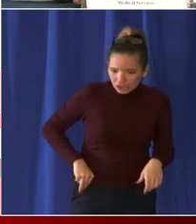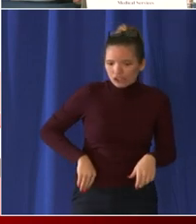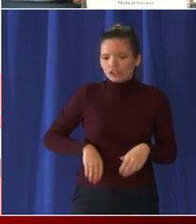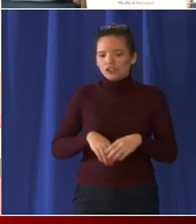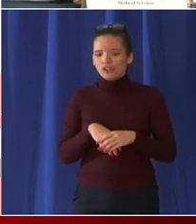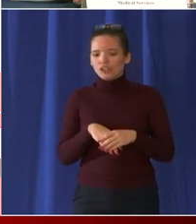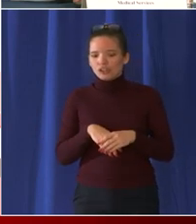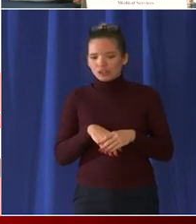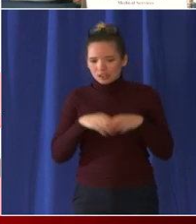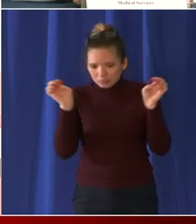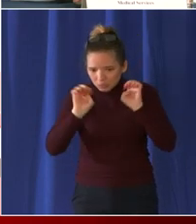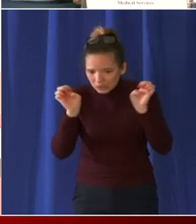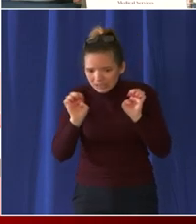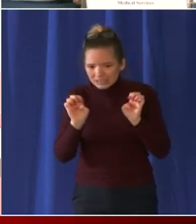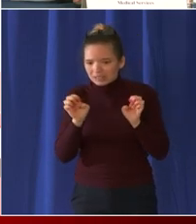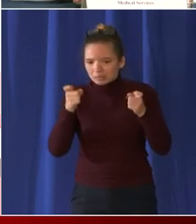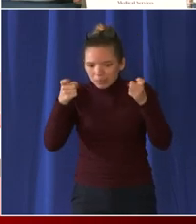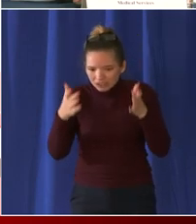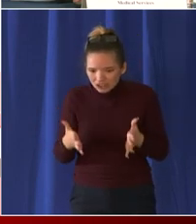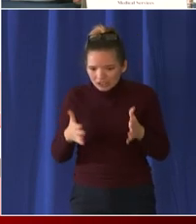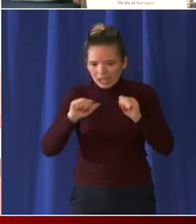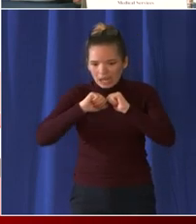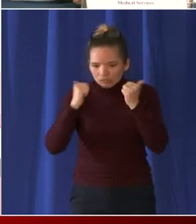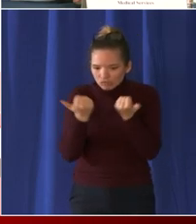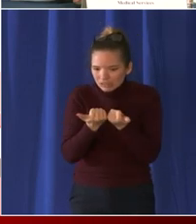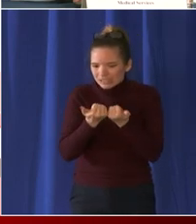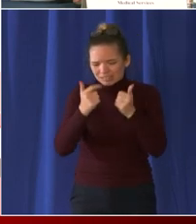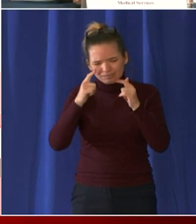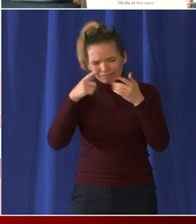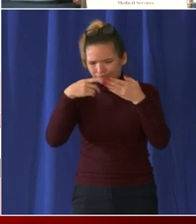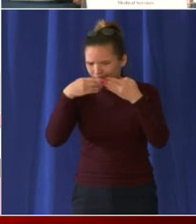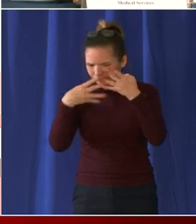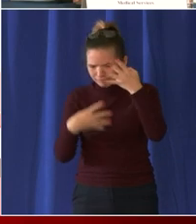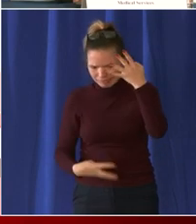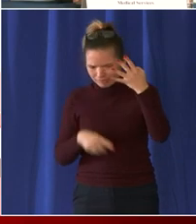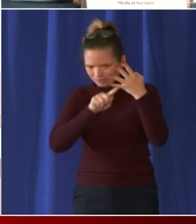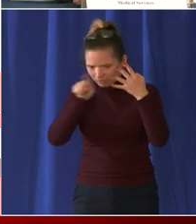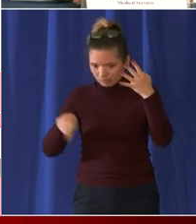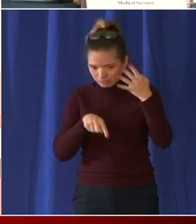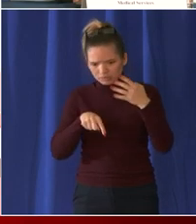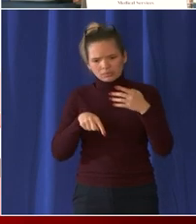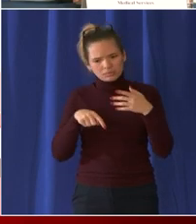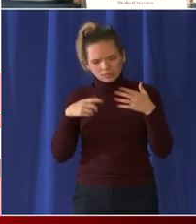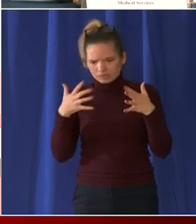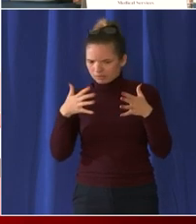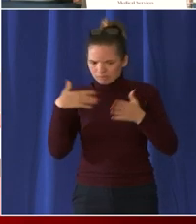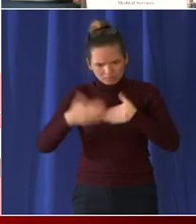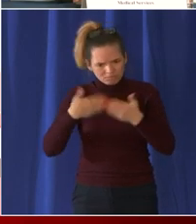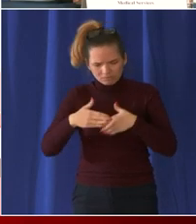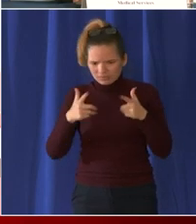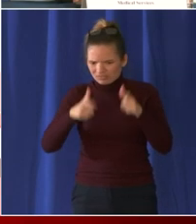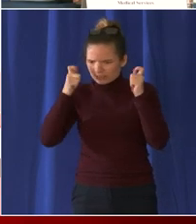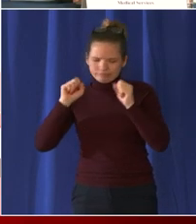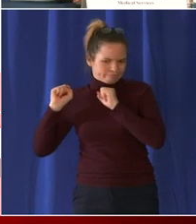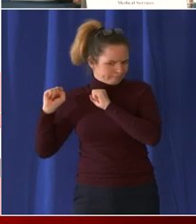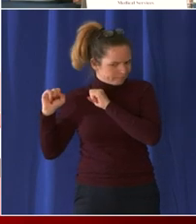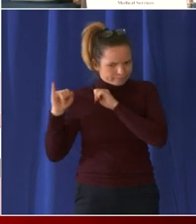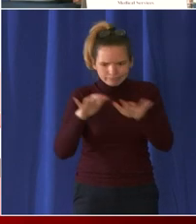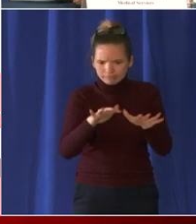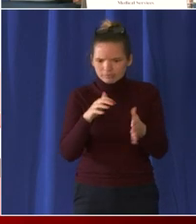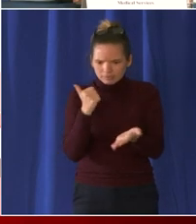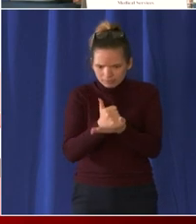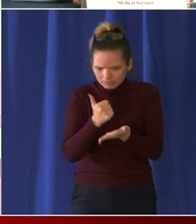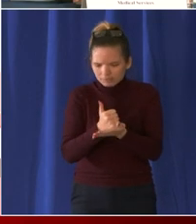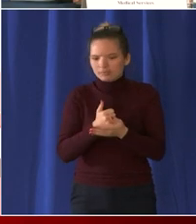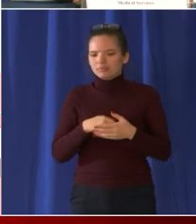management agency we were able to respond very quickly and it was an honor to be part of that and it was an amazing